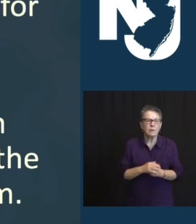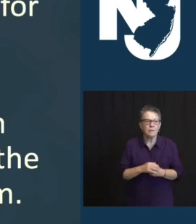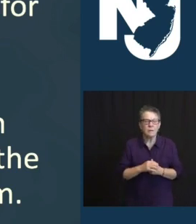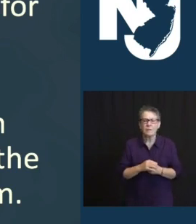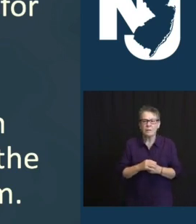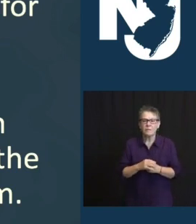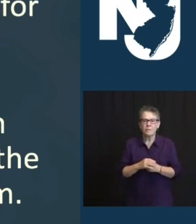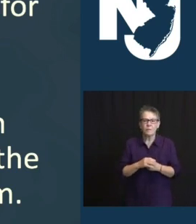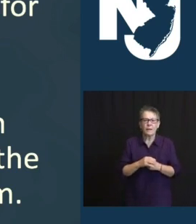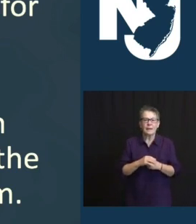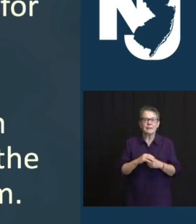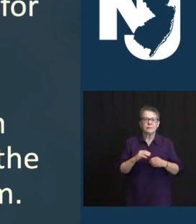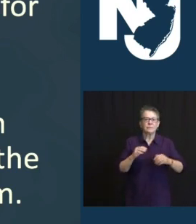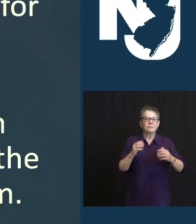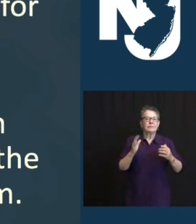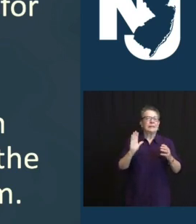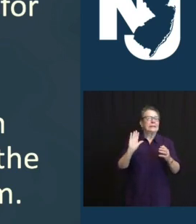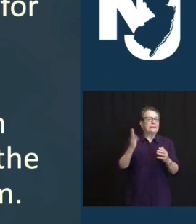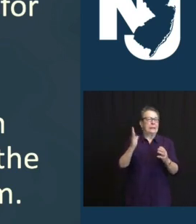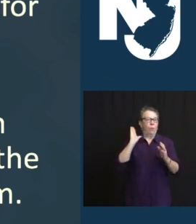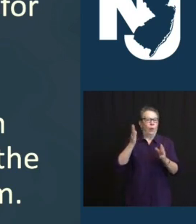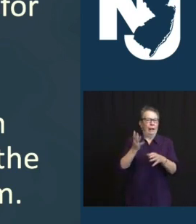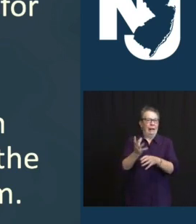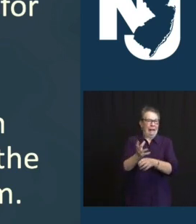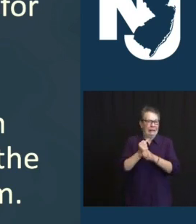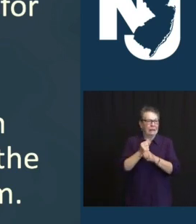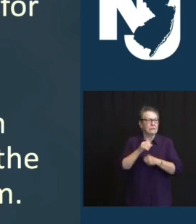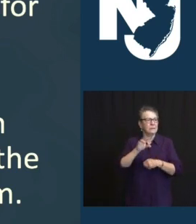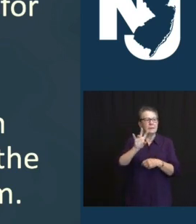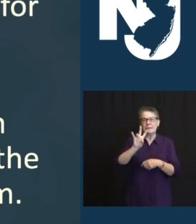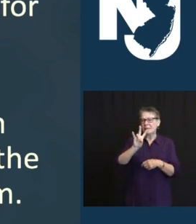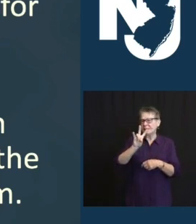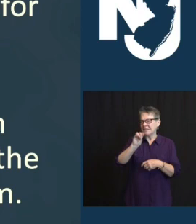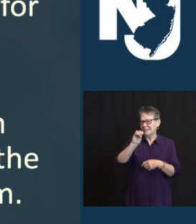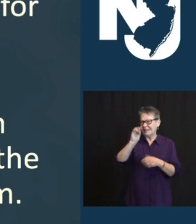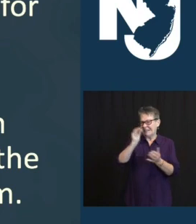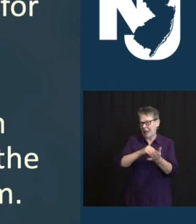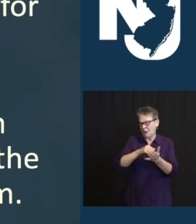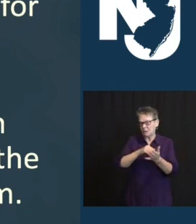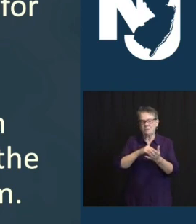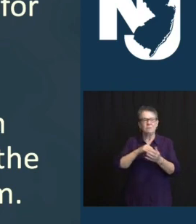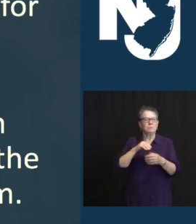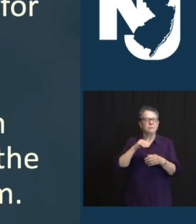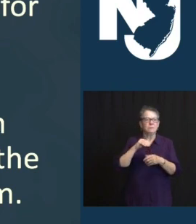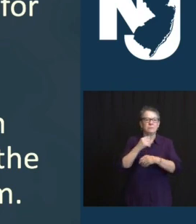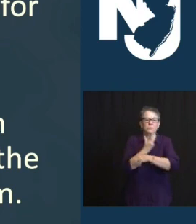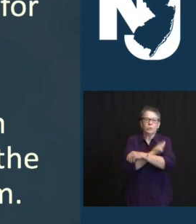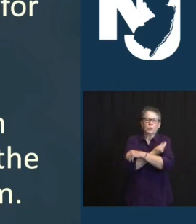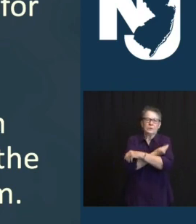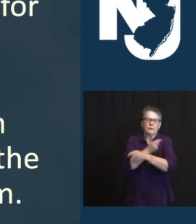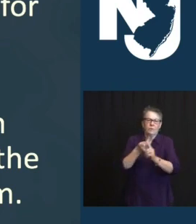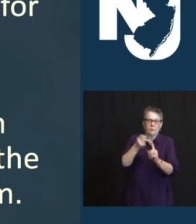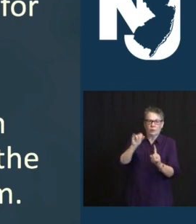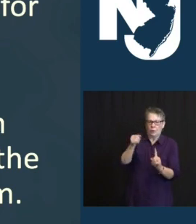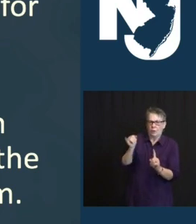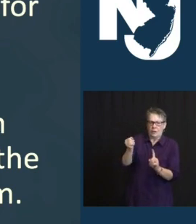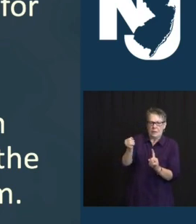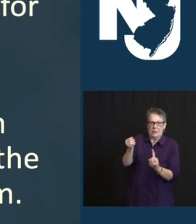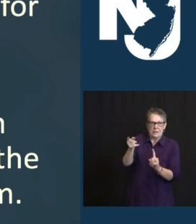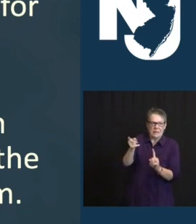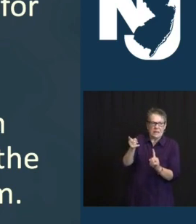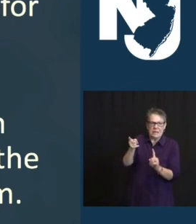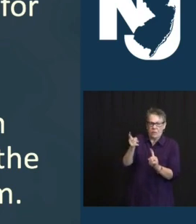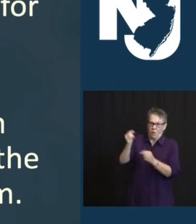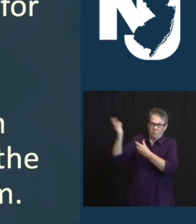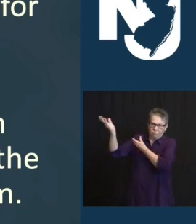AT LEAST, WAS 73,600, OF THE JOHNSON- AND JOHNSON VACCINE TO BE DELIVERED TO US THIS WEEK. LIKELY, BELIEVE, JUDY, MID TO